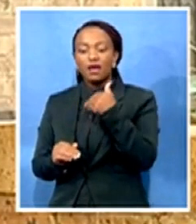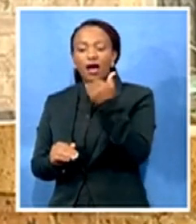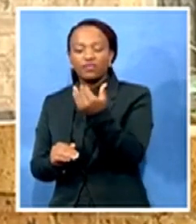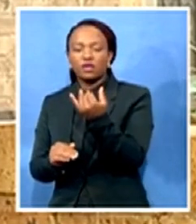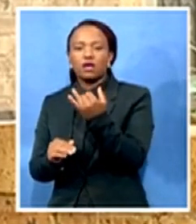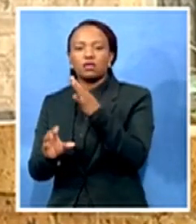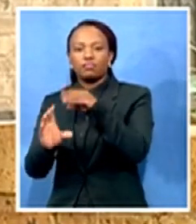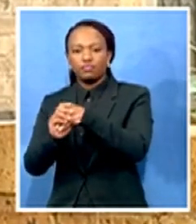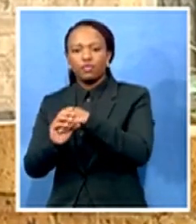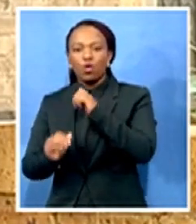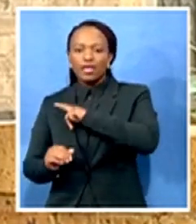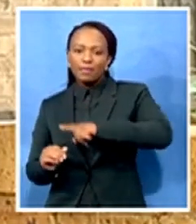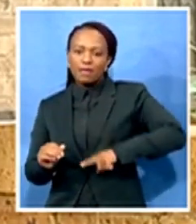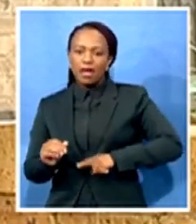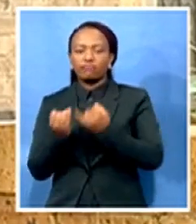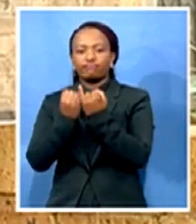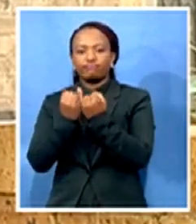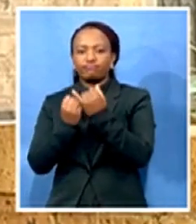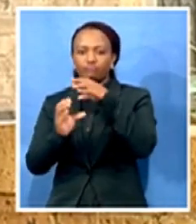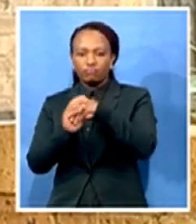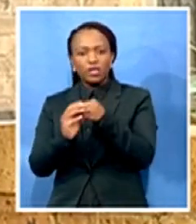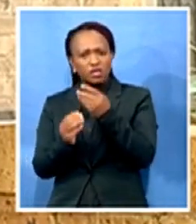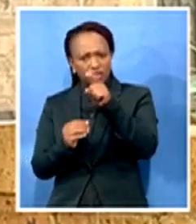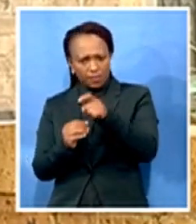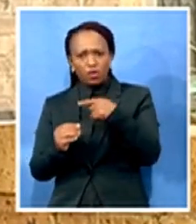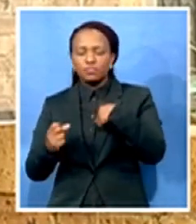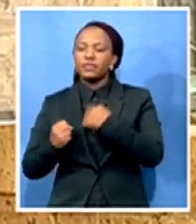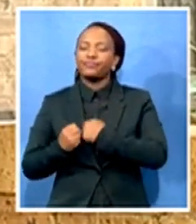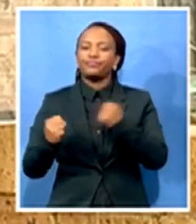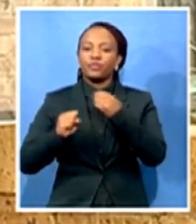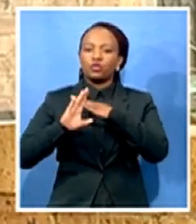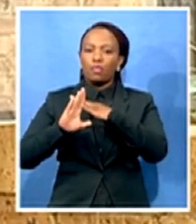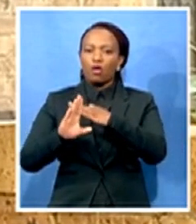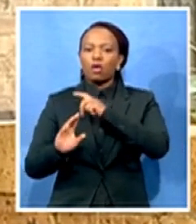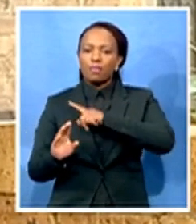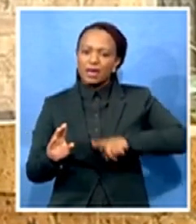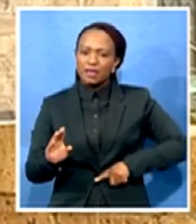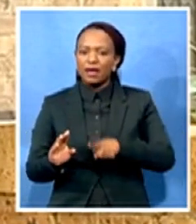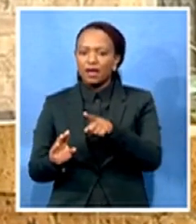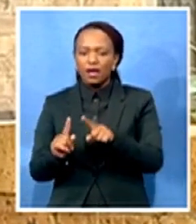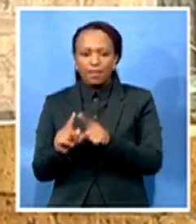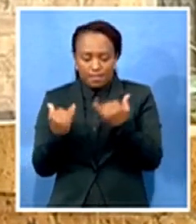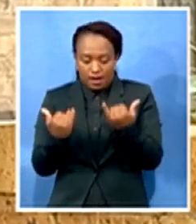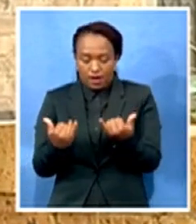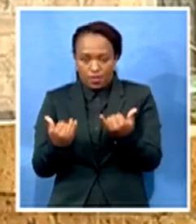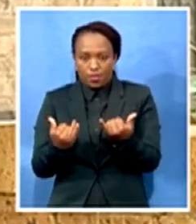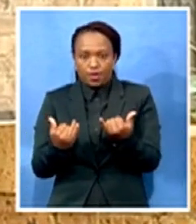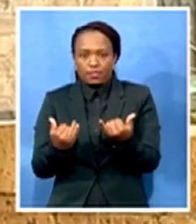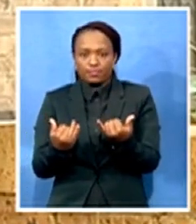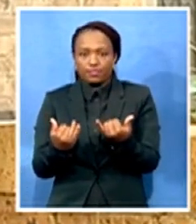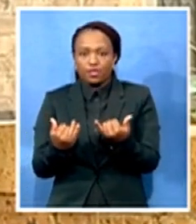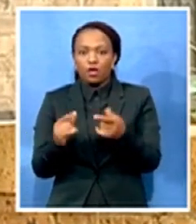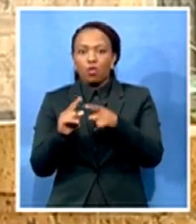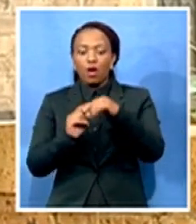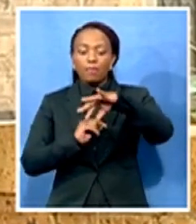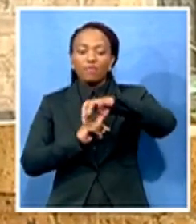Then it would have been that I want to block him from being a candidate, a premier candidate. Now it's the provincial leader. So in as far